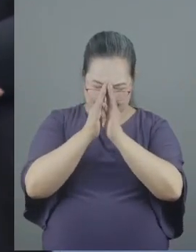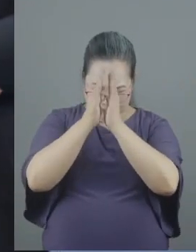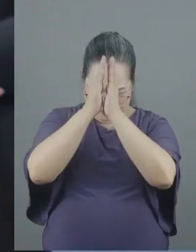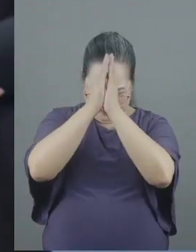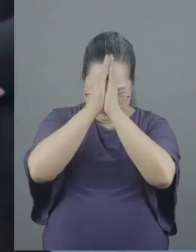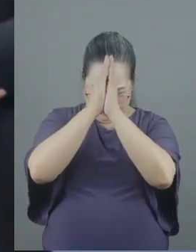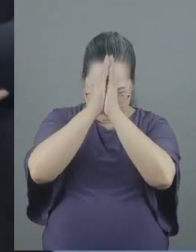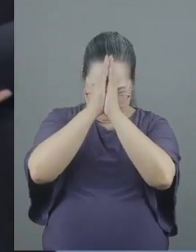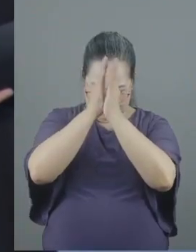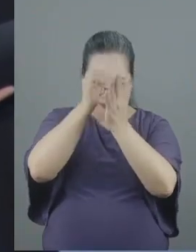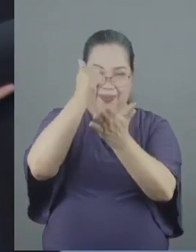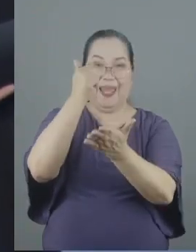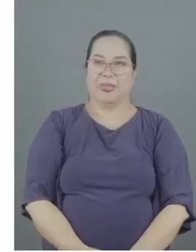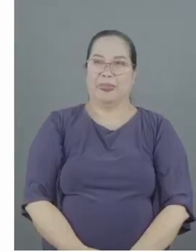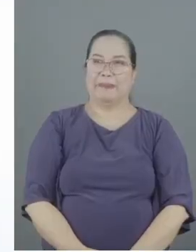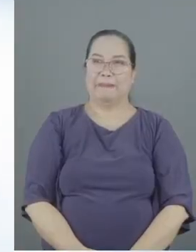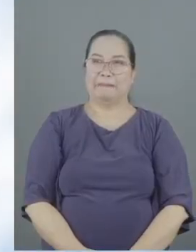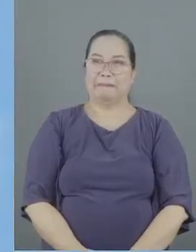amen